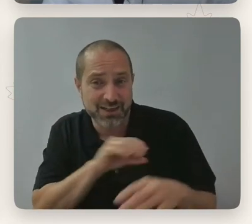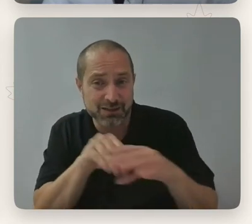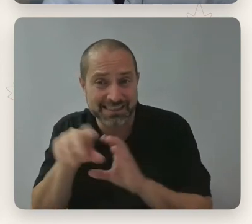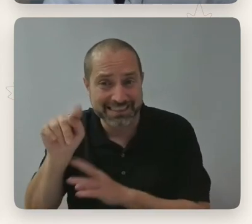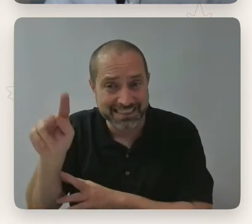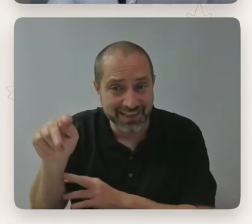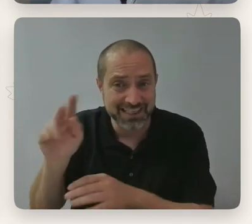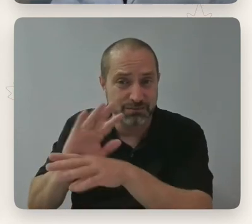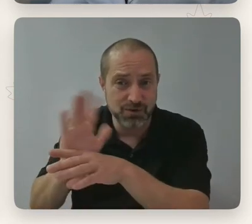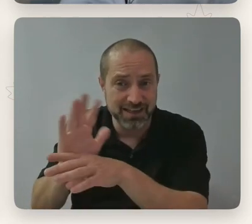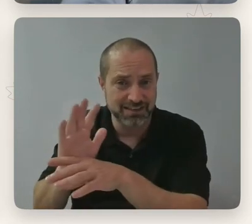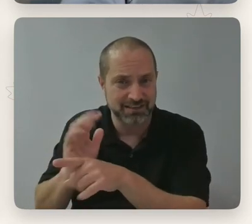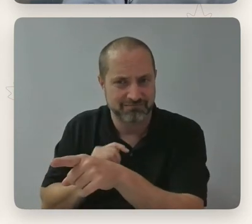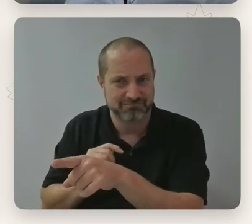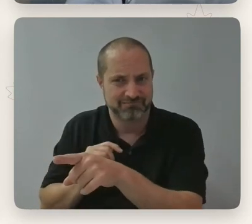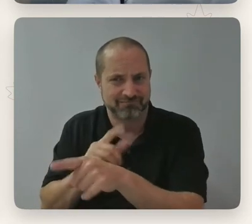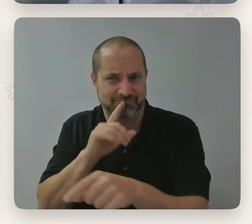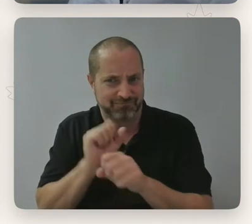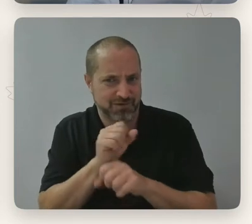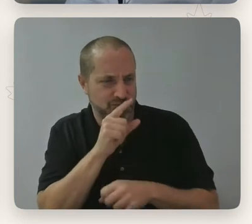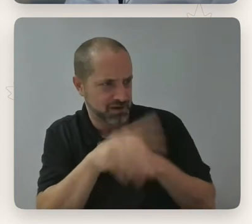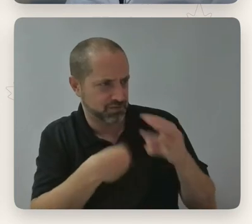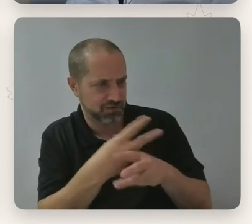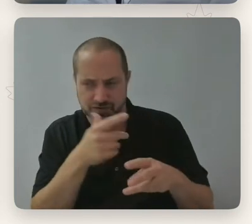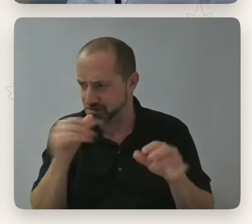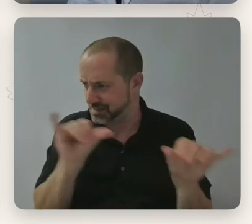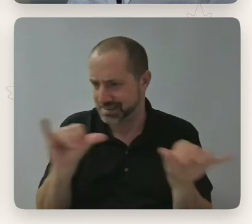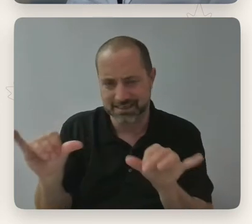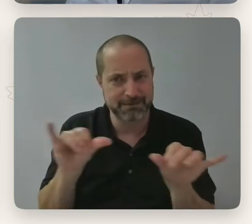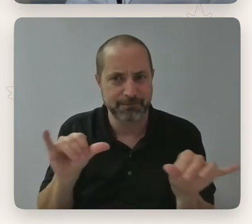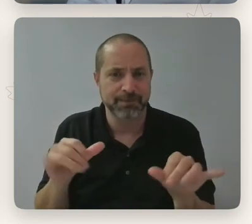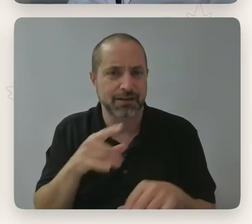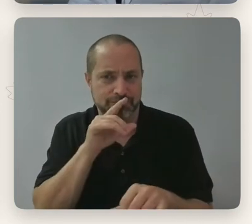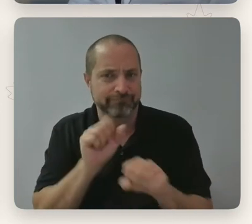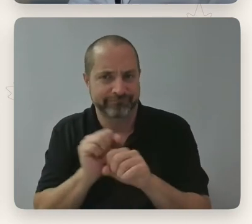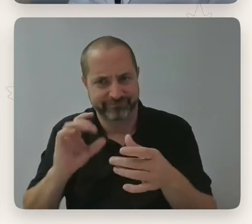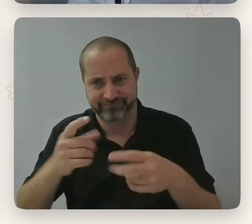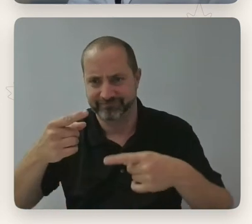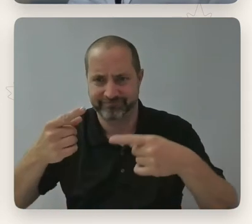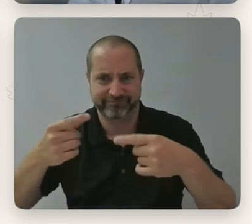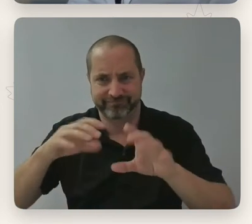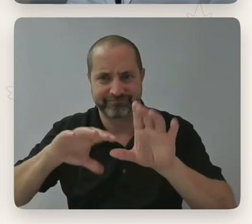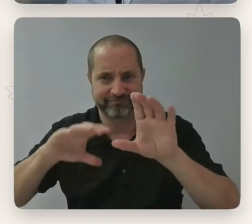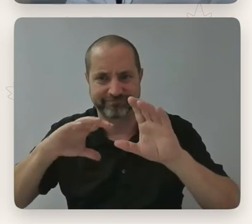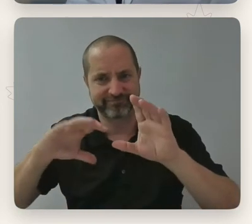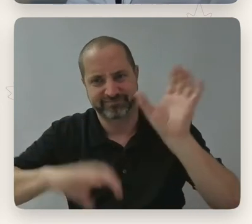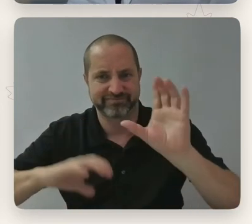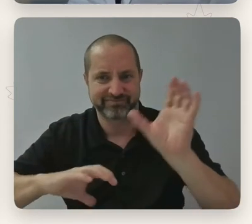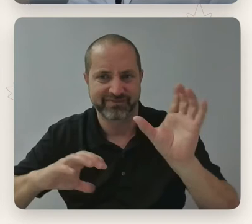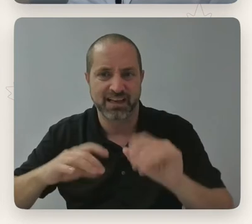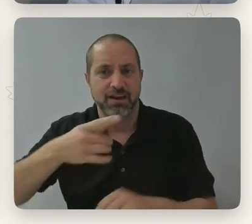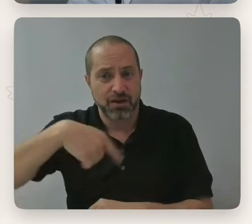and movies are shown having a disability, that's a huge disconnect in terms of like where